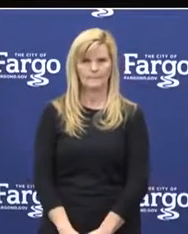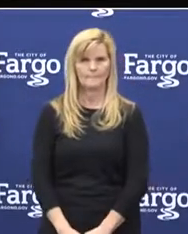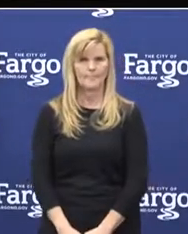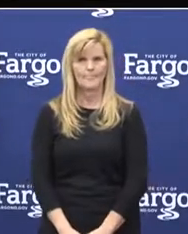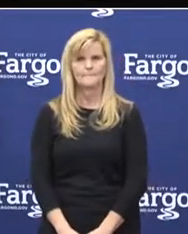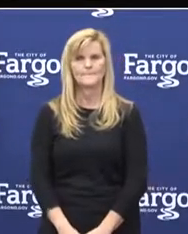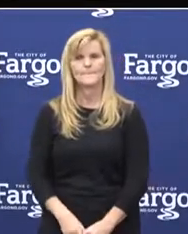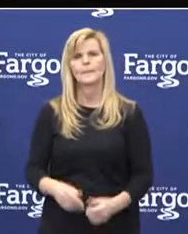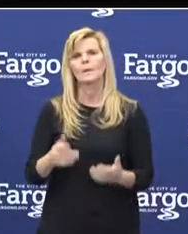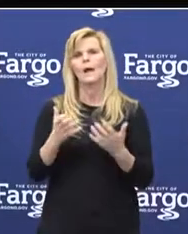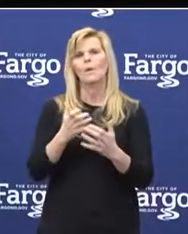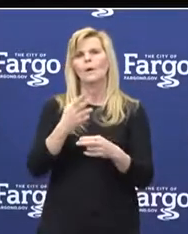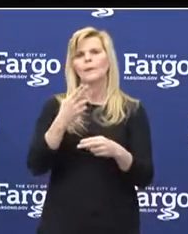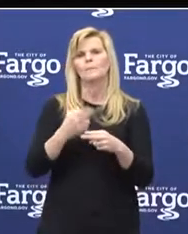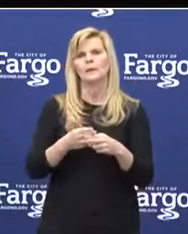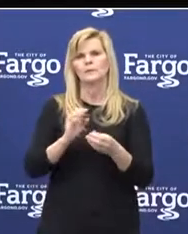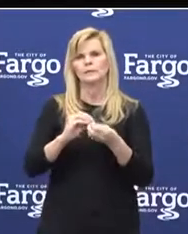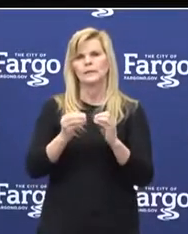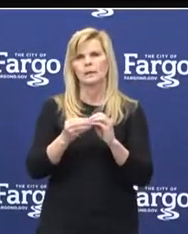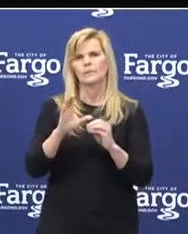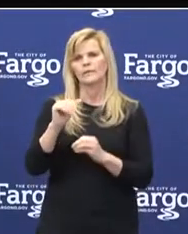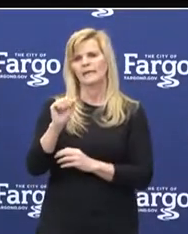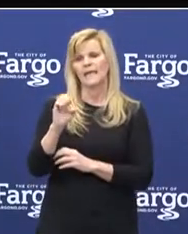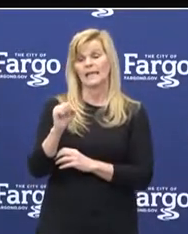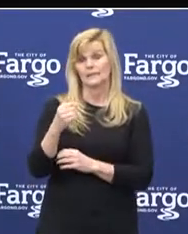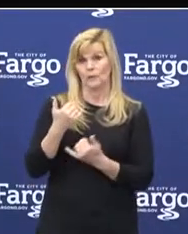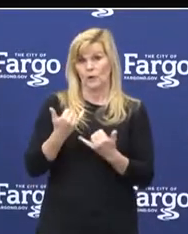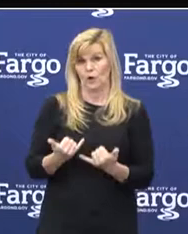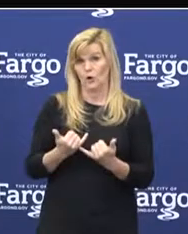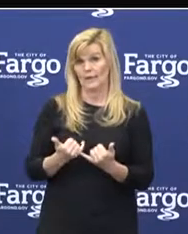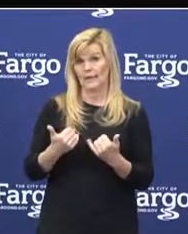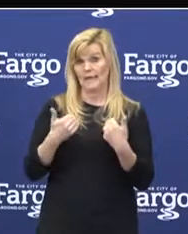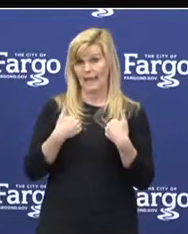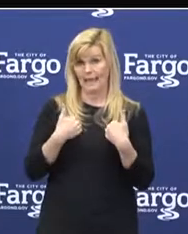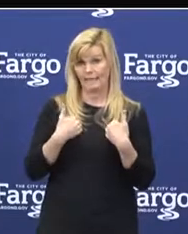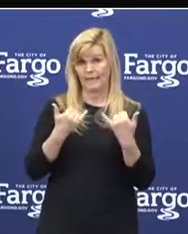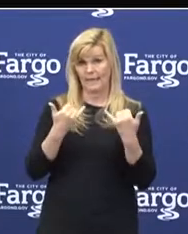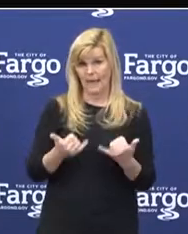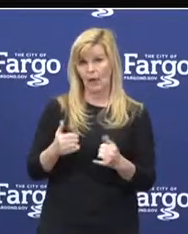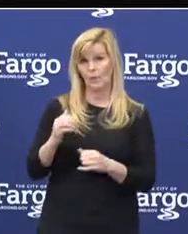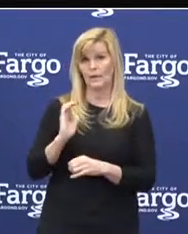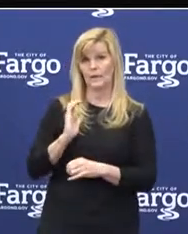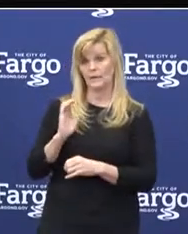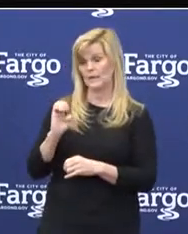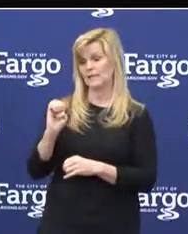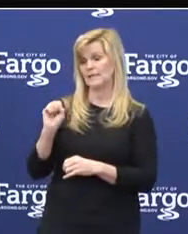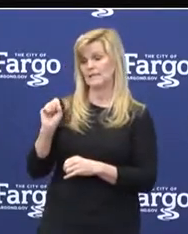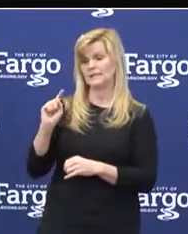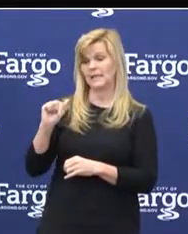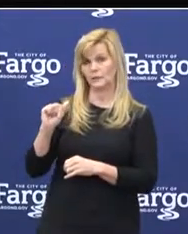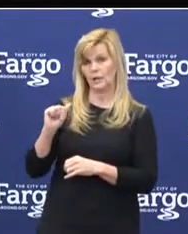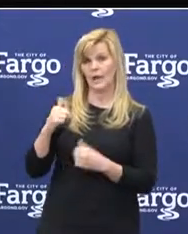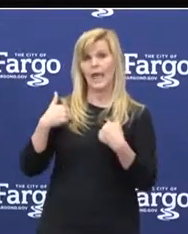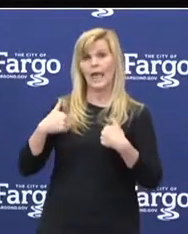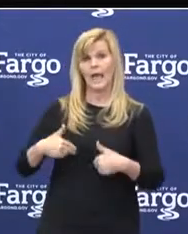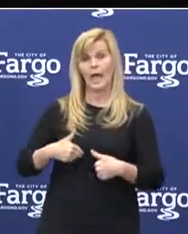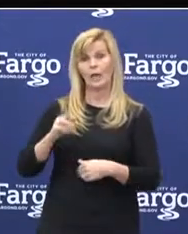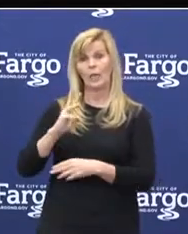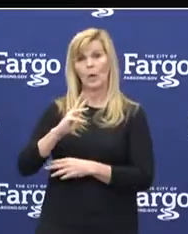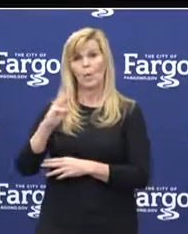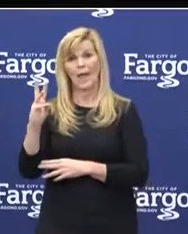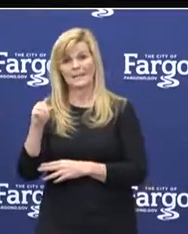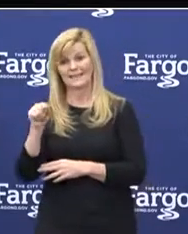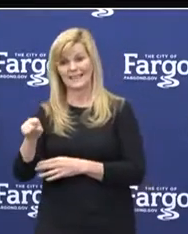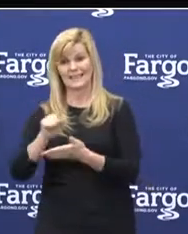Just want to make a mention of the number of cases we currently have within Essentia Health West. It's this week has been